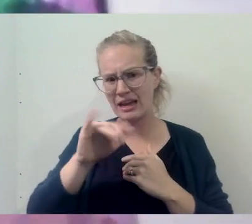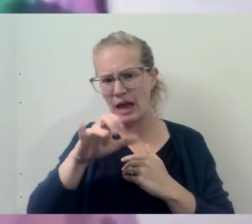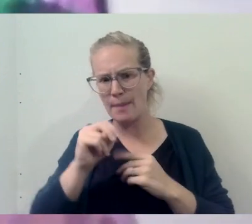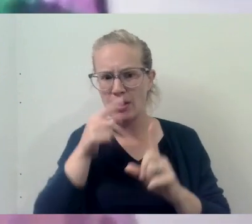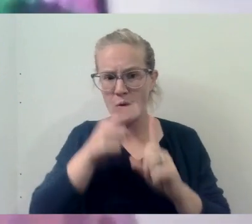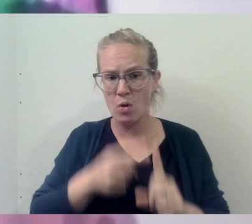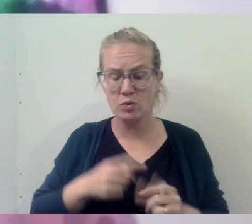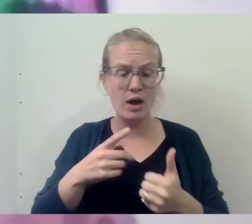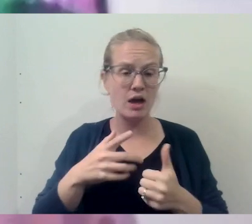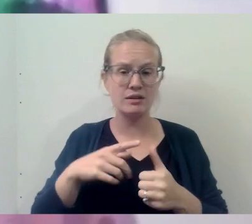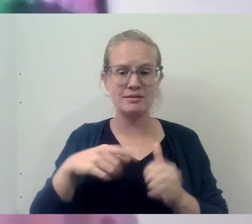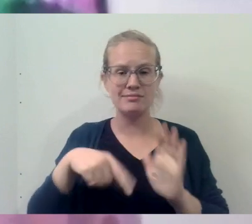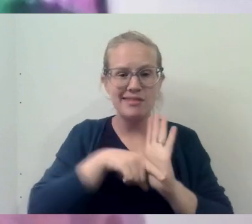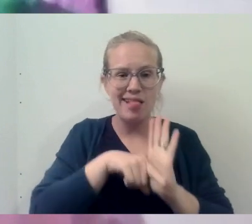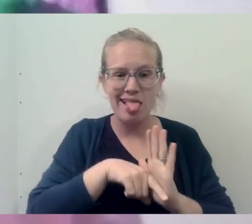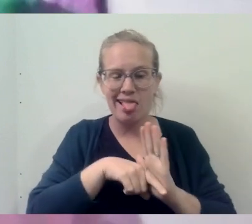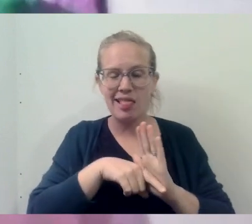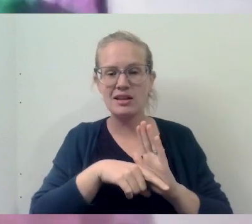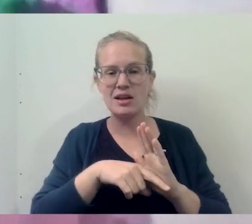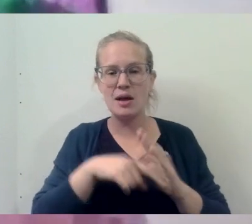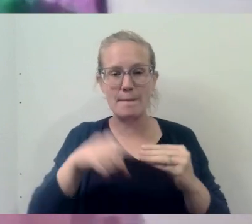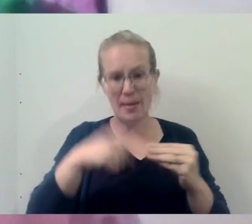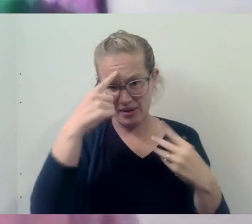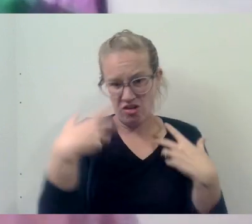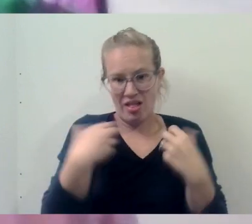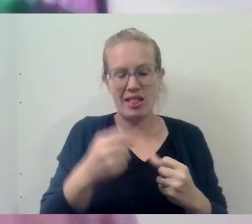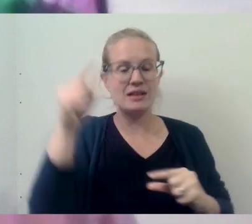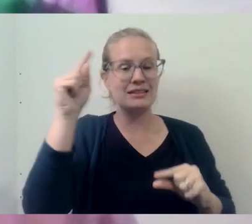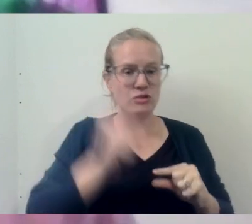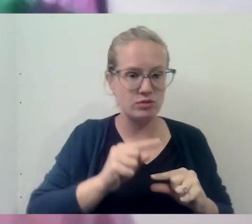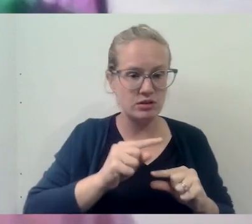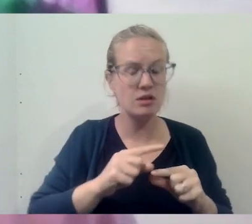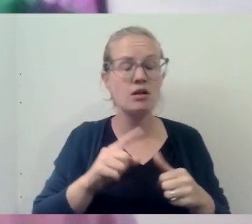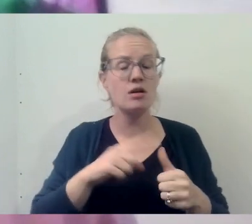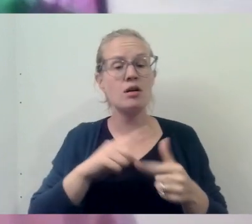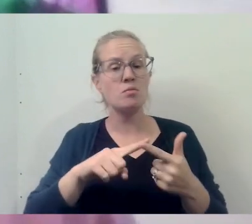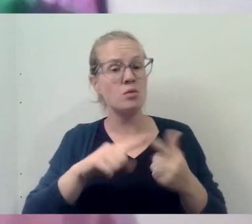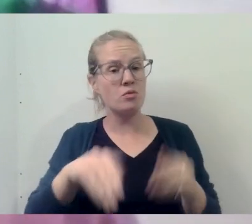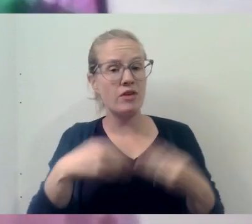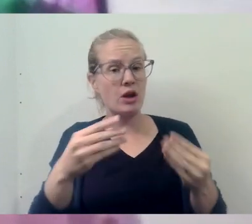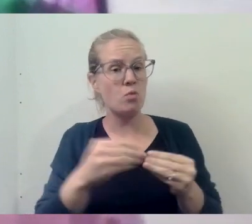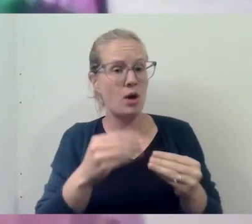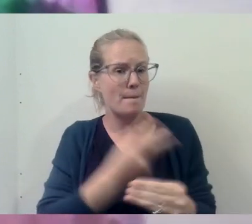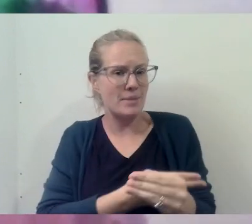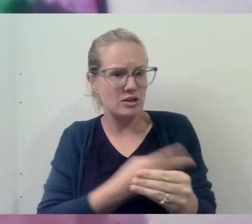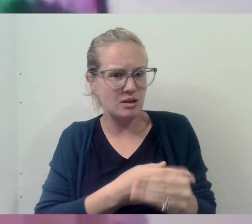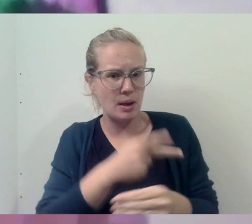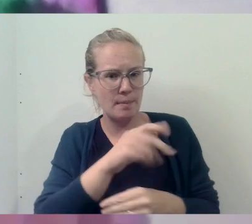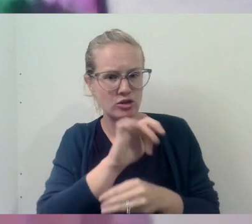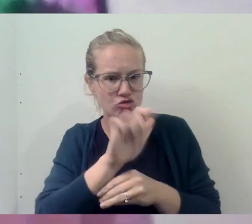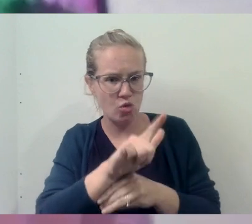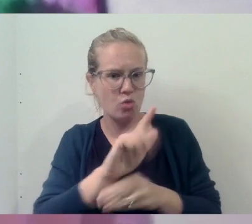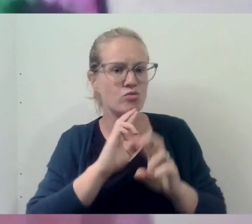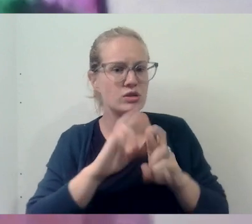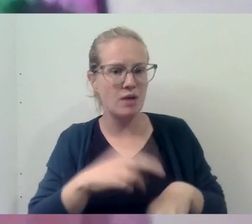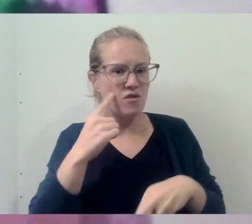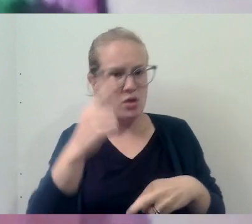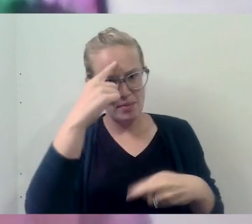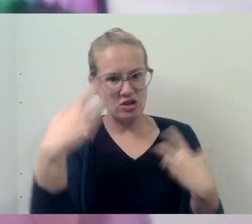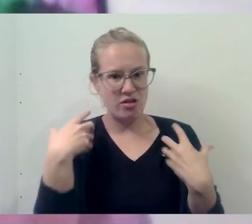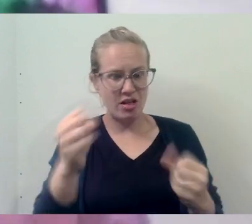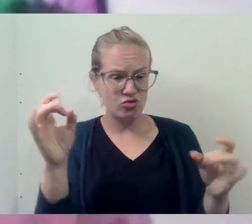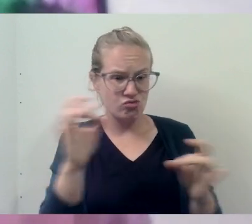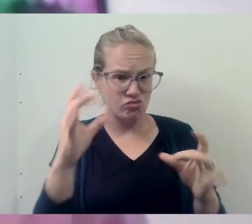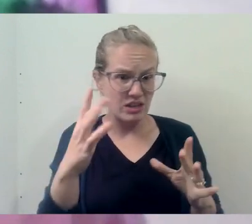decrease stigma of mental health and to provide a more pastoral response to the mental health crisis of the day for